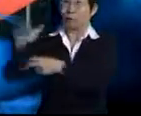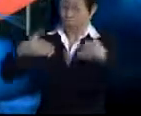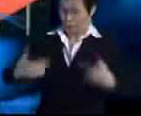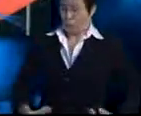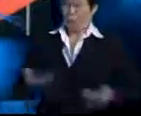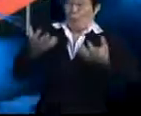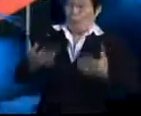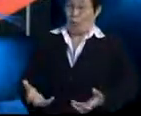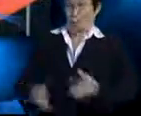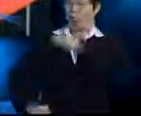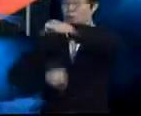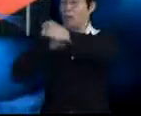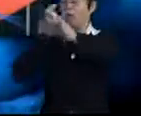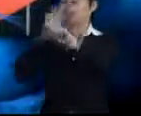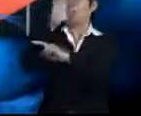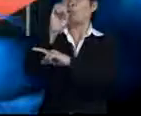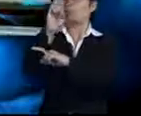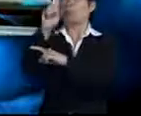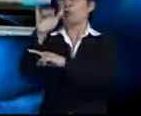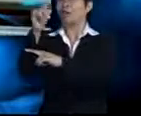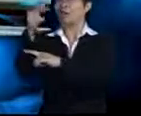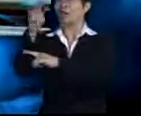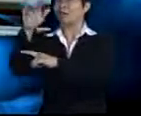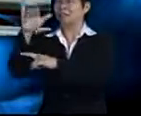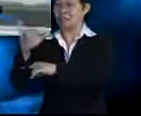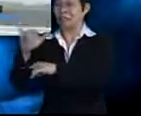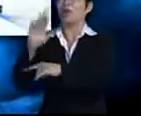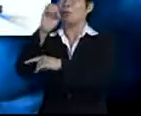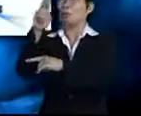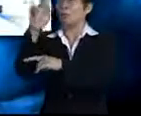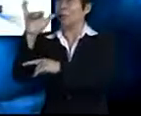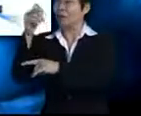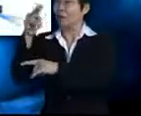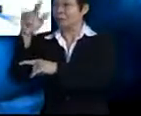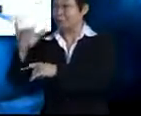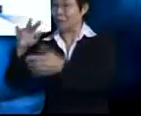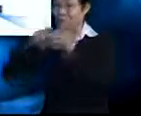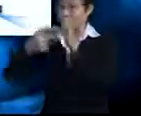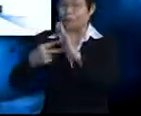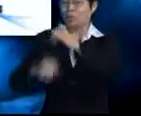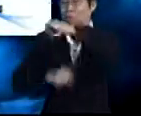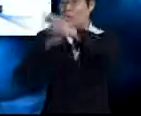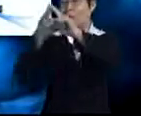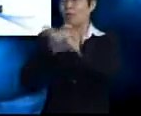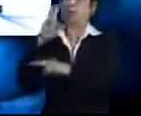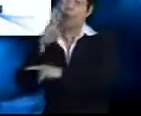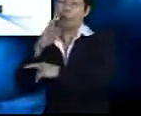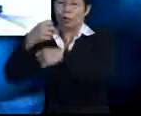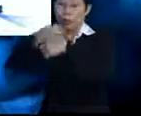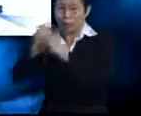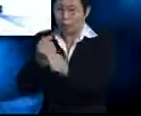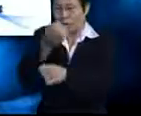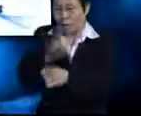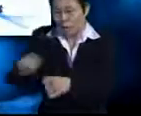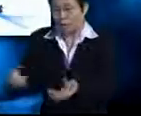body weight gets support from buoyancy. Buoyancy is the force from water that makes the